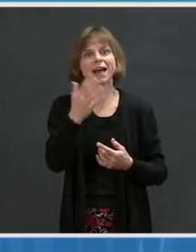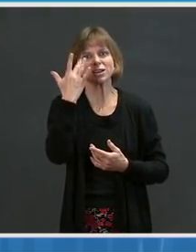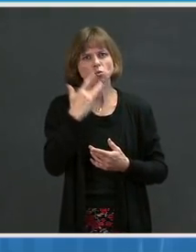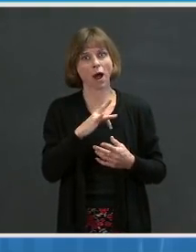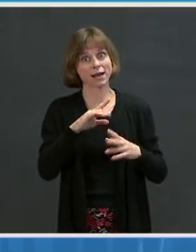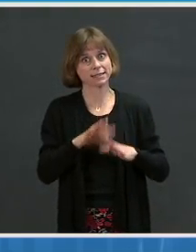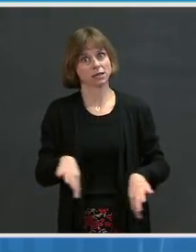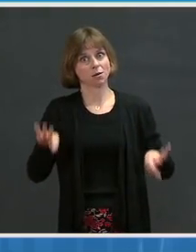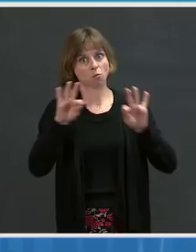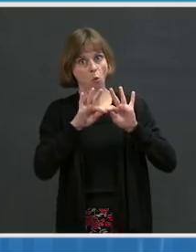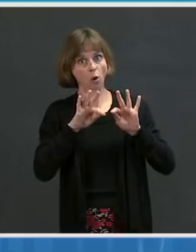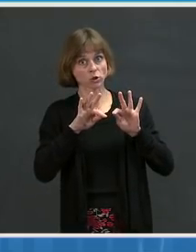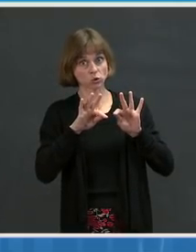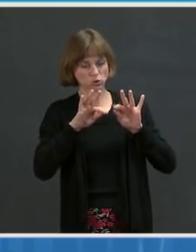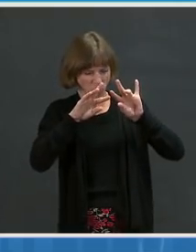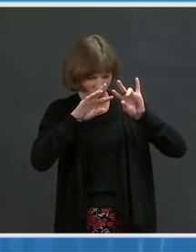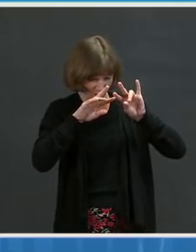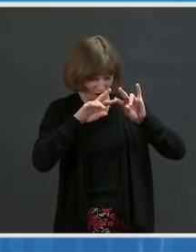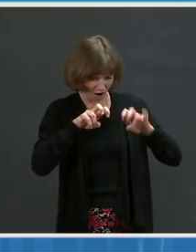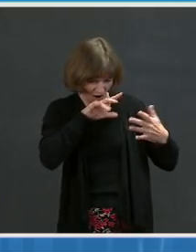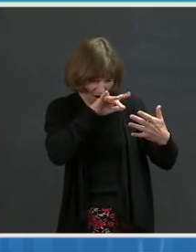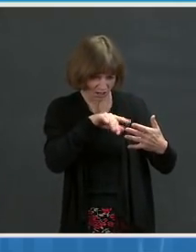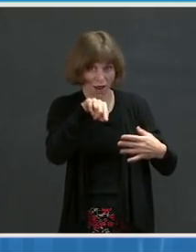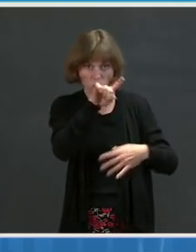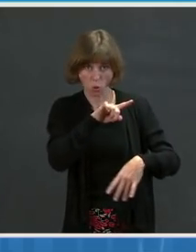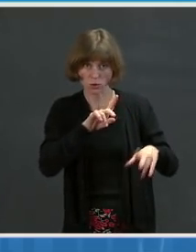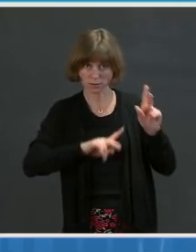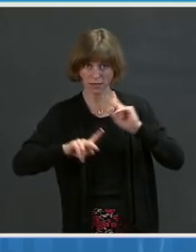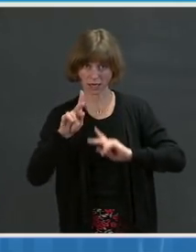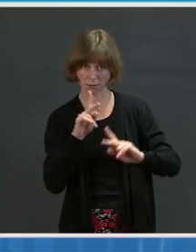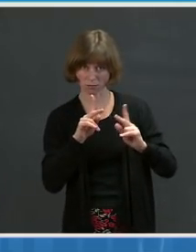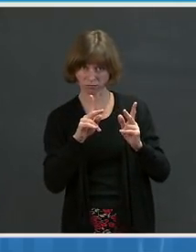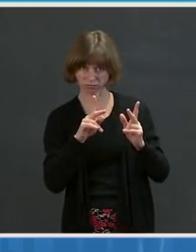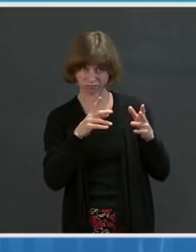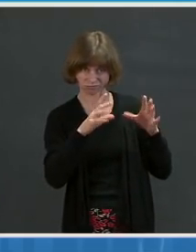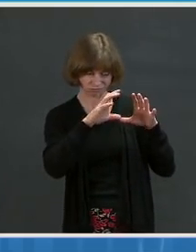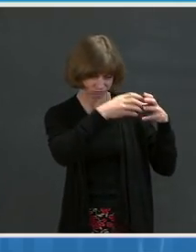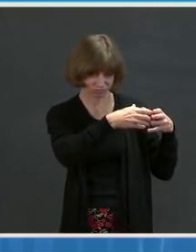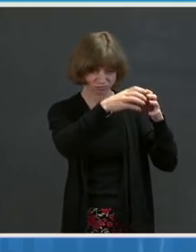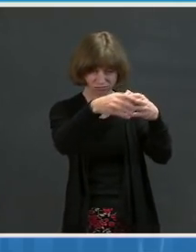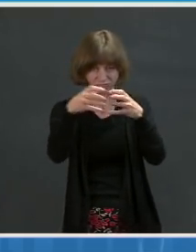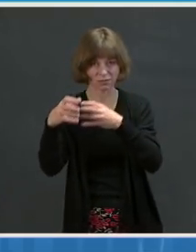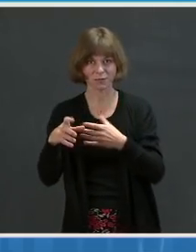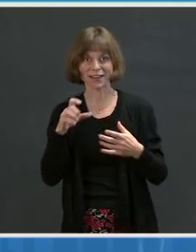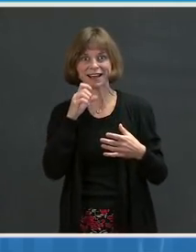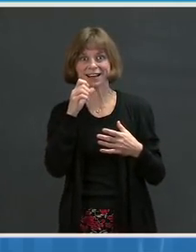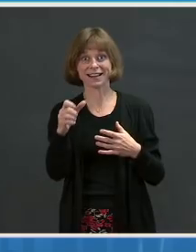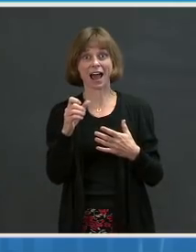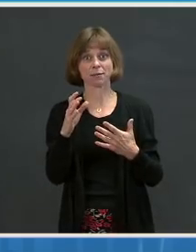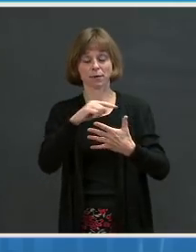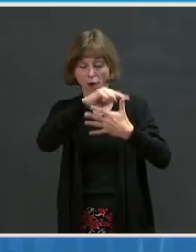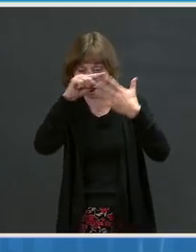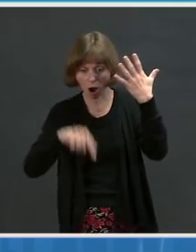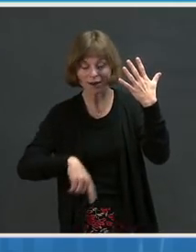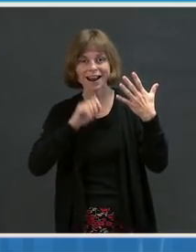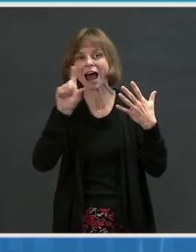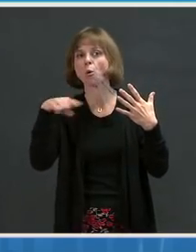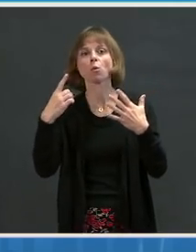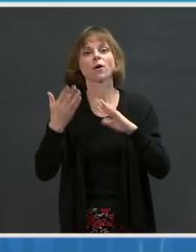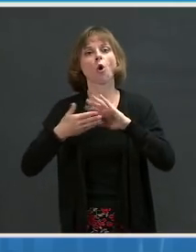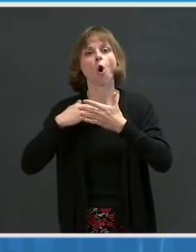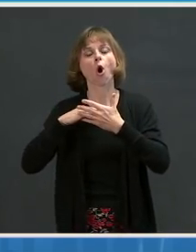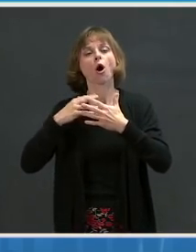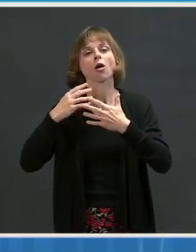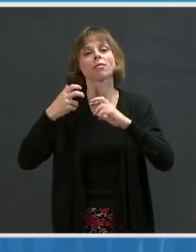not only the scope of this and not only, you know, the depth and breadth of the symptoms, but also to try and have some